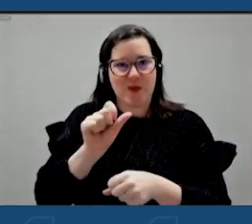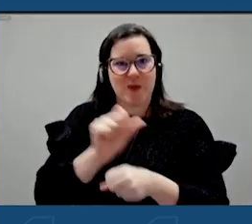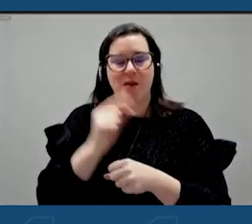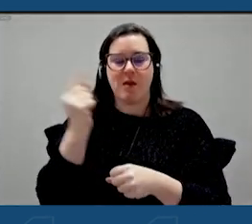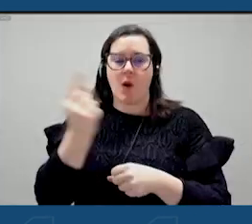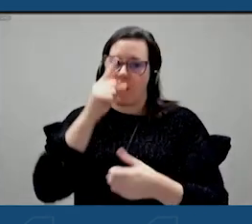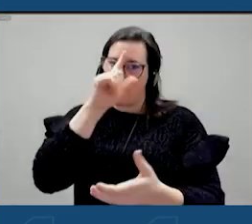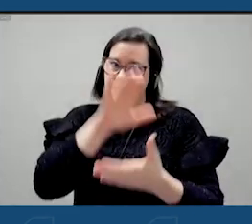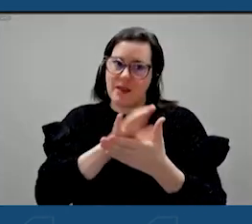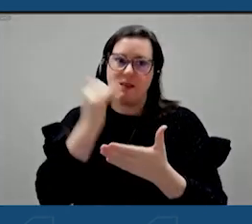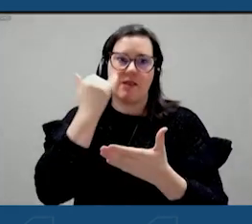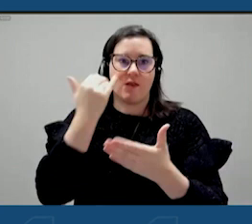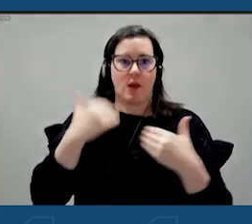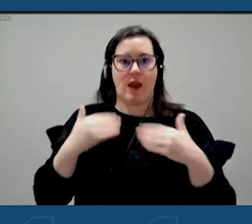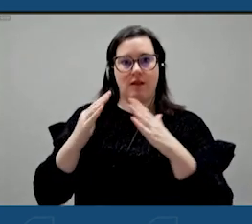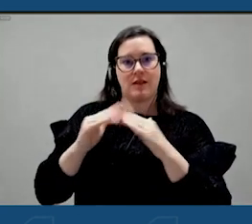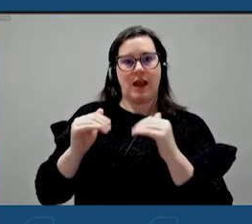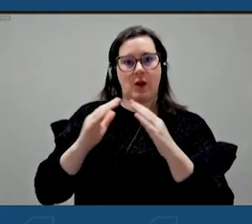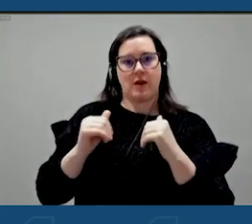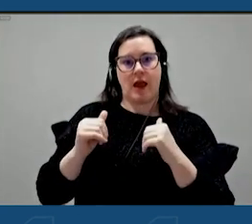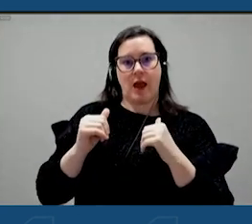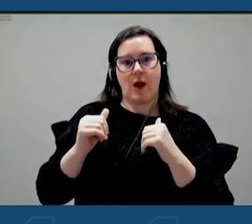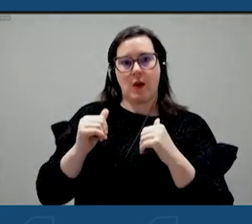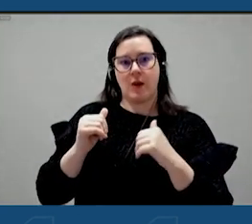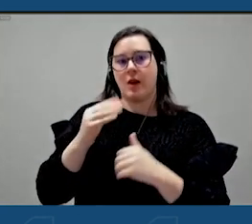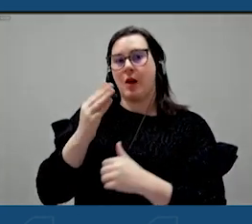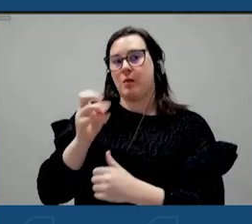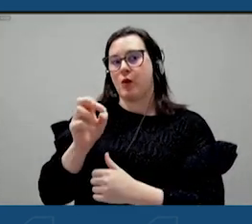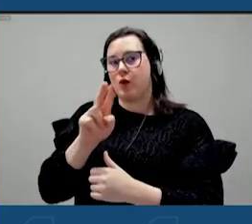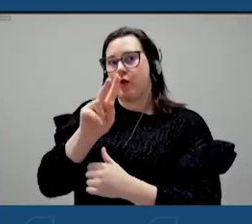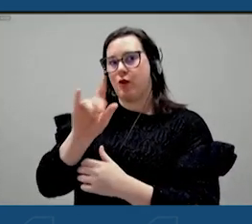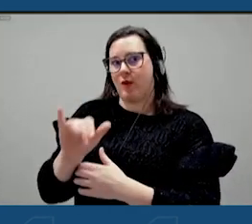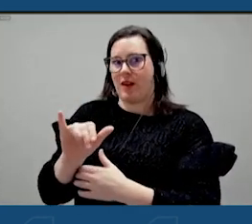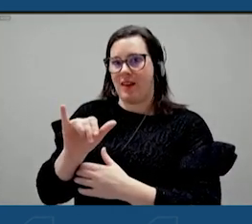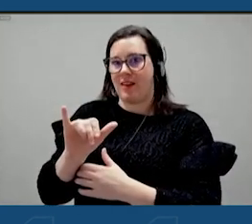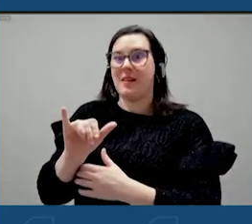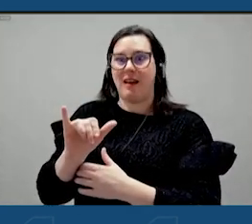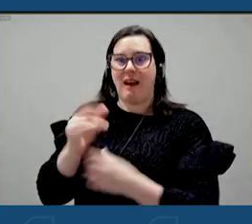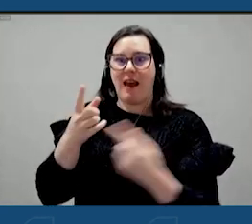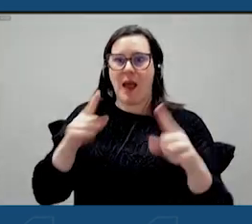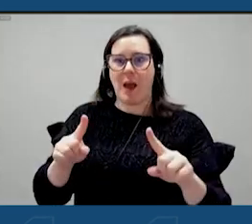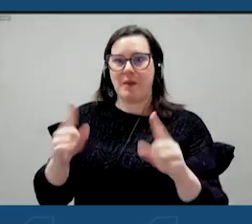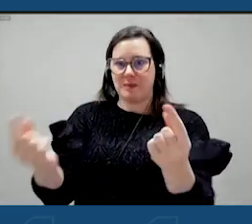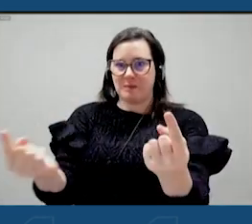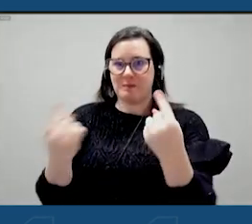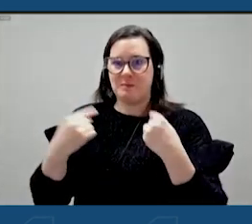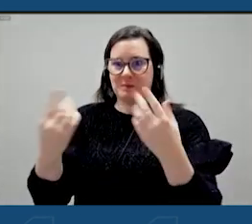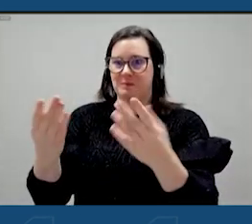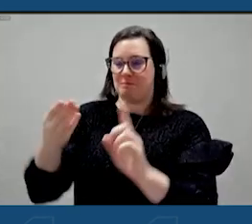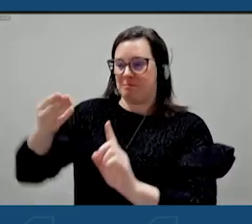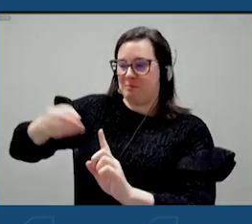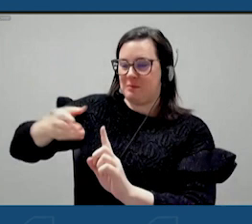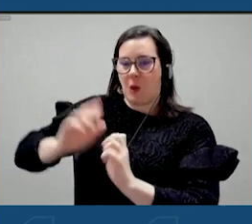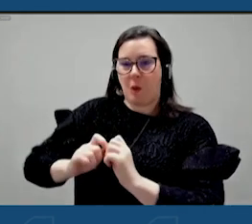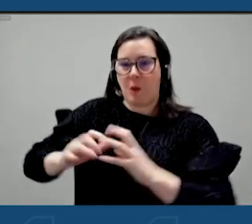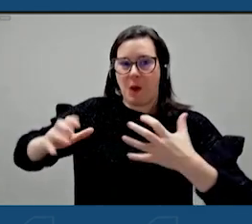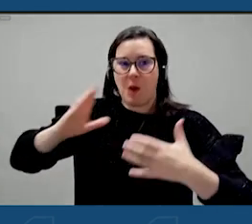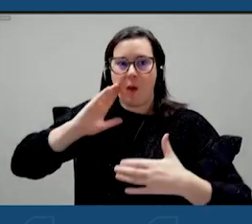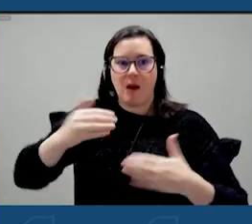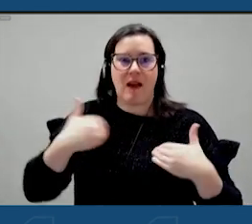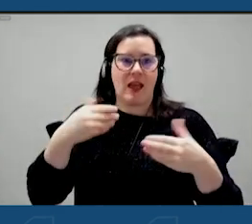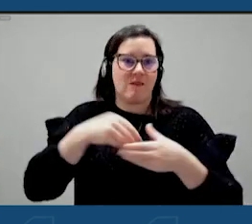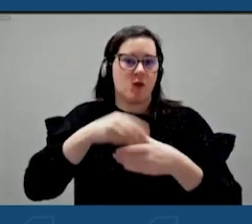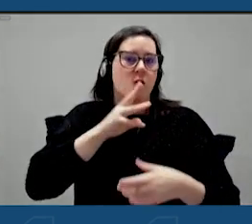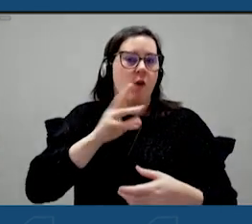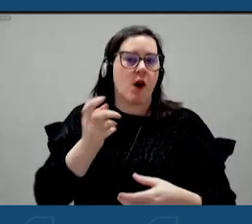that if you have a downtown brewery, the rest happens. It just happens. An indoor water park.